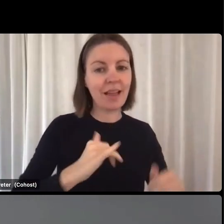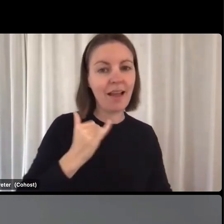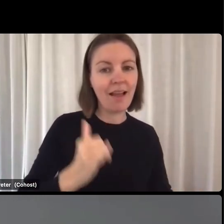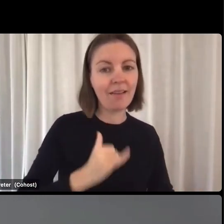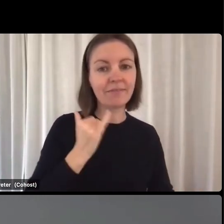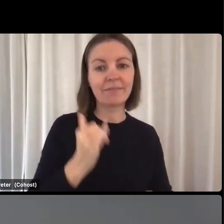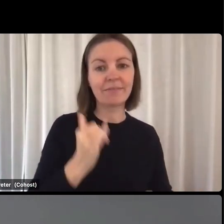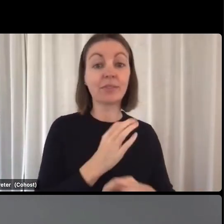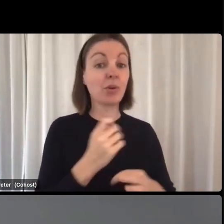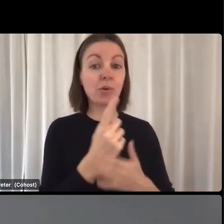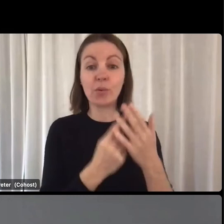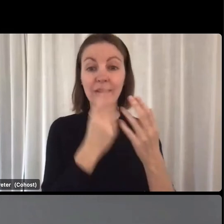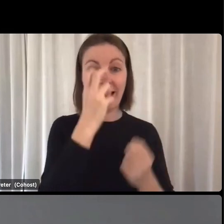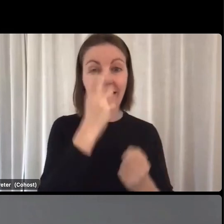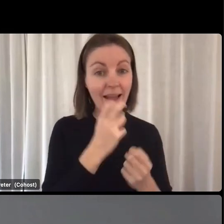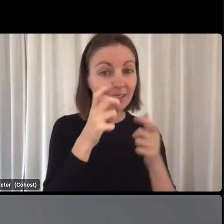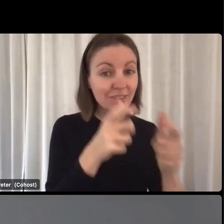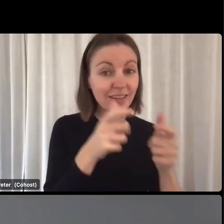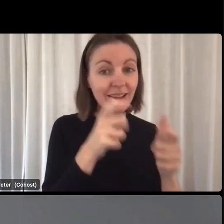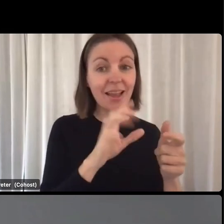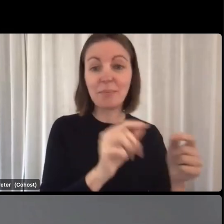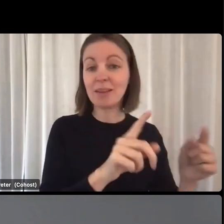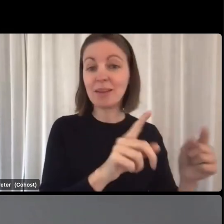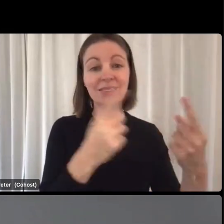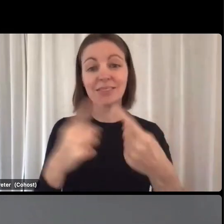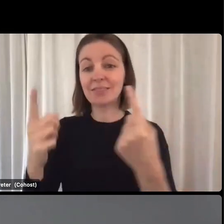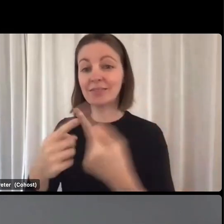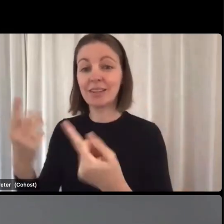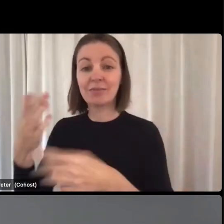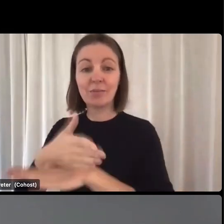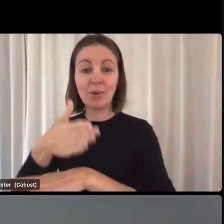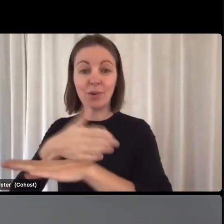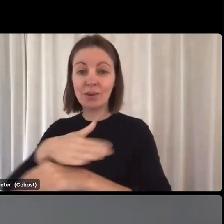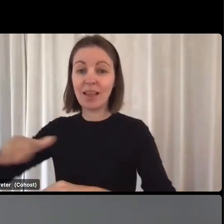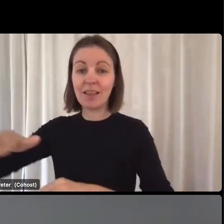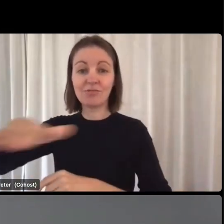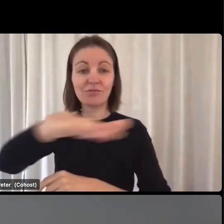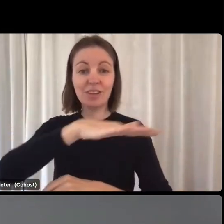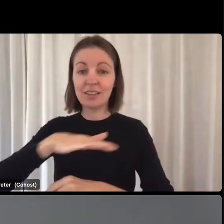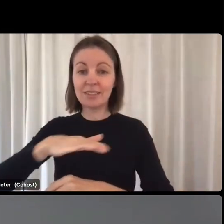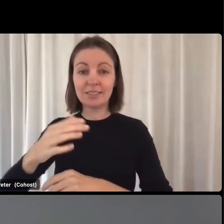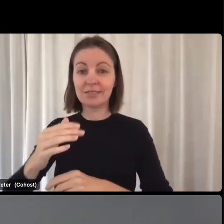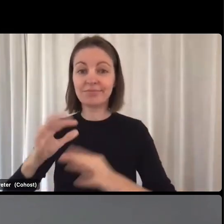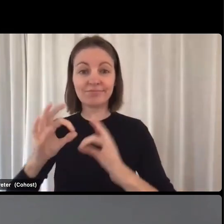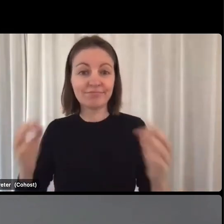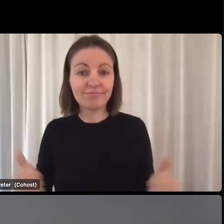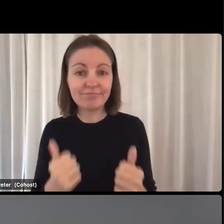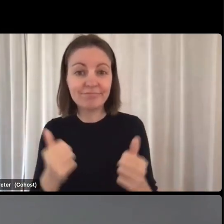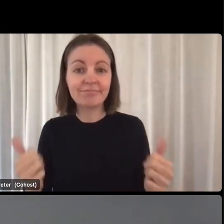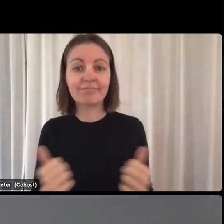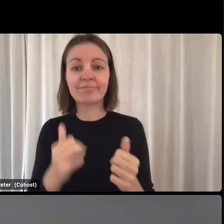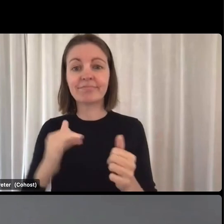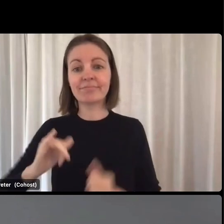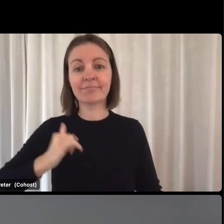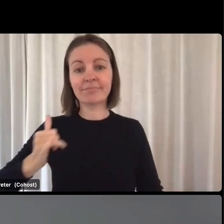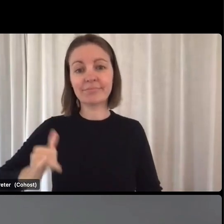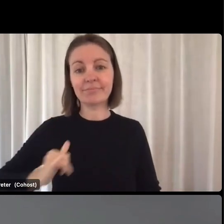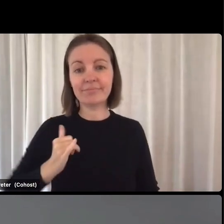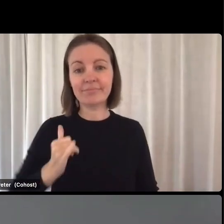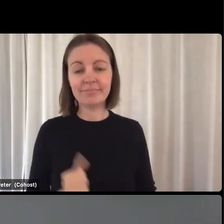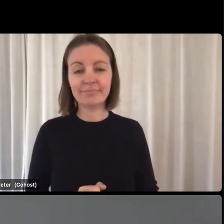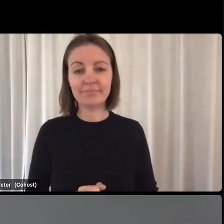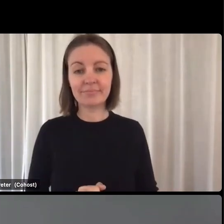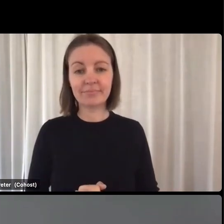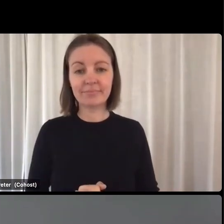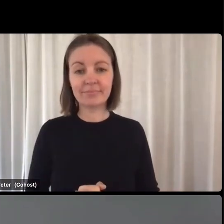sector or across many sectors. The other additional questions we had that